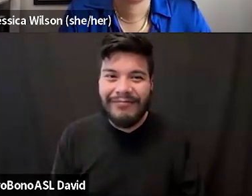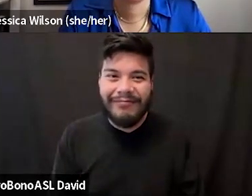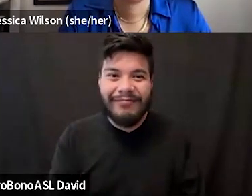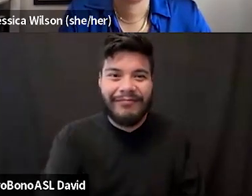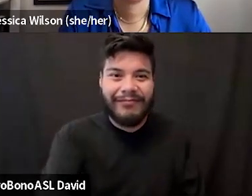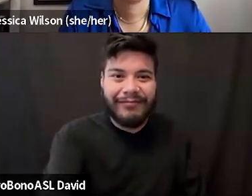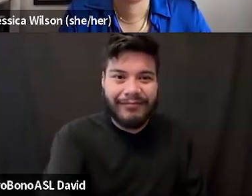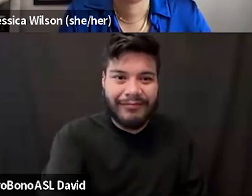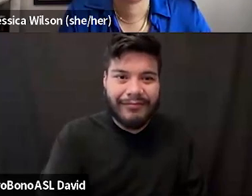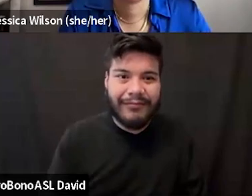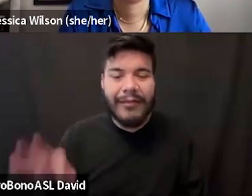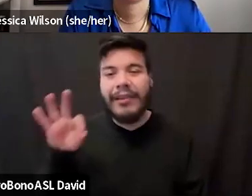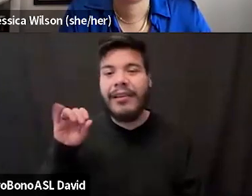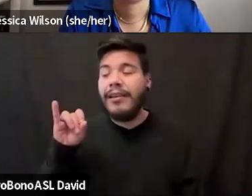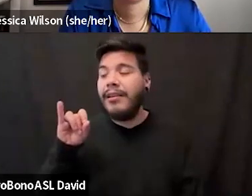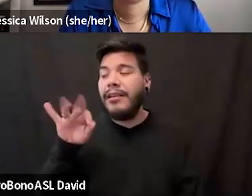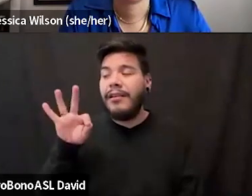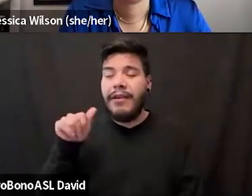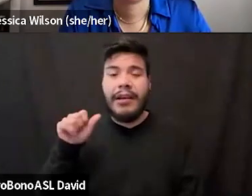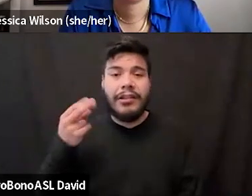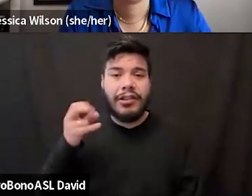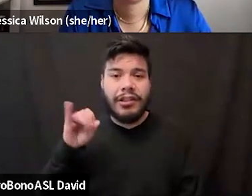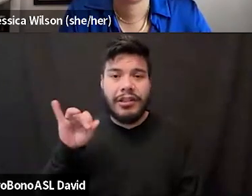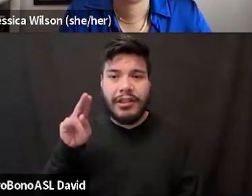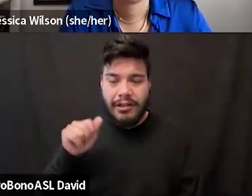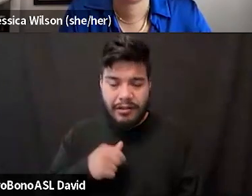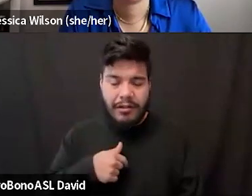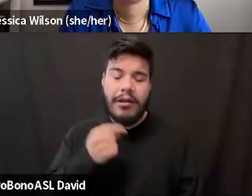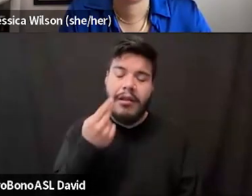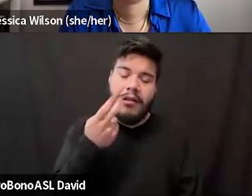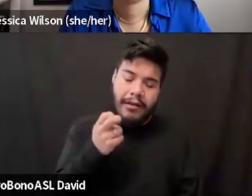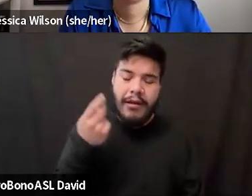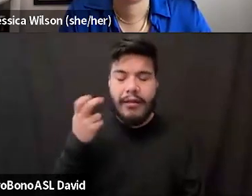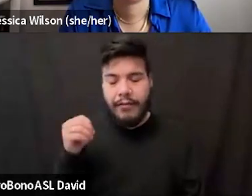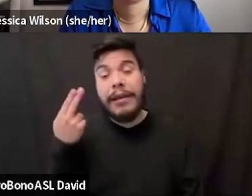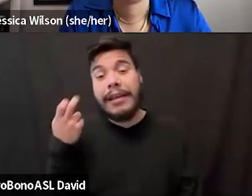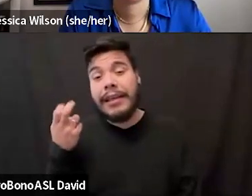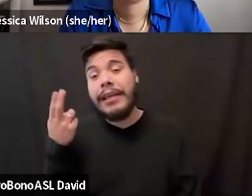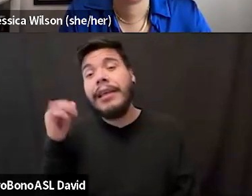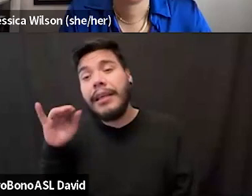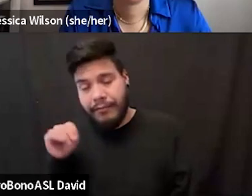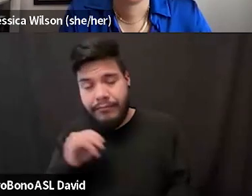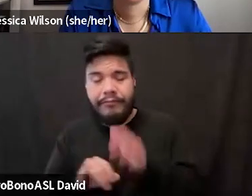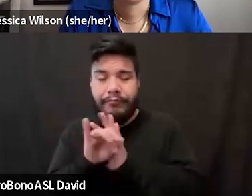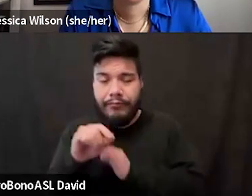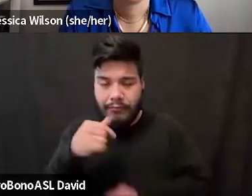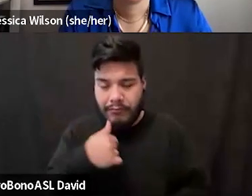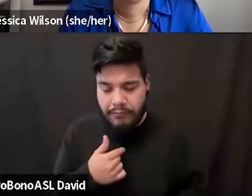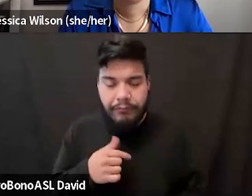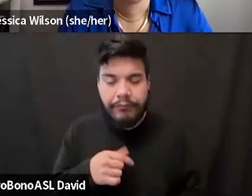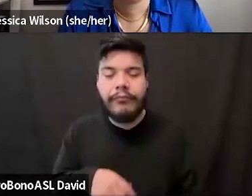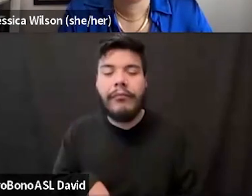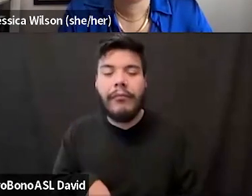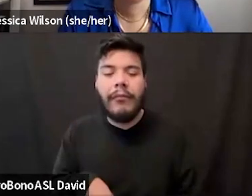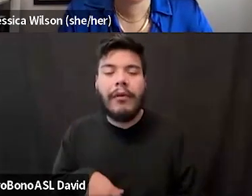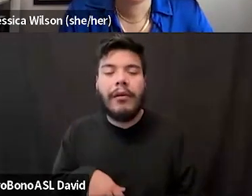Peace, y'all. I'm Ifa, Shana. I use they and them and he and him pronouns. And I am